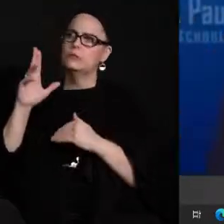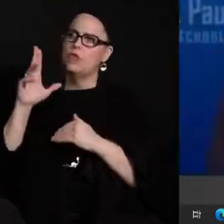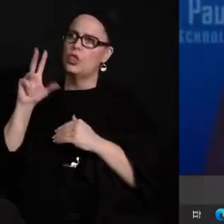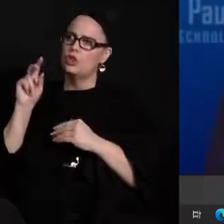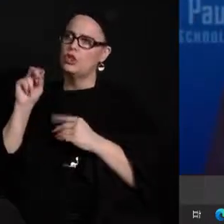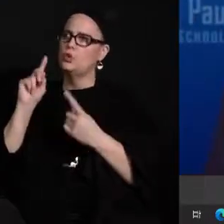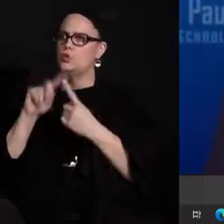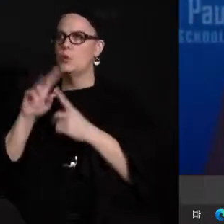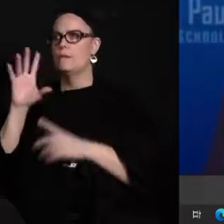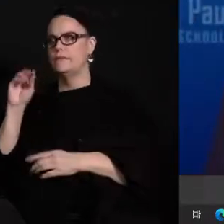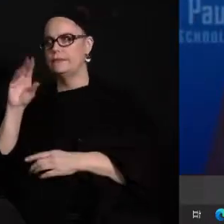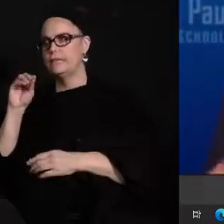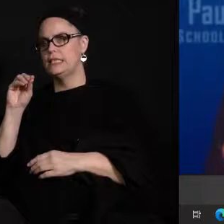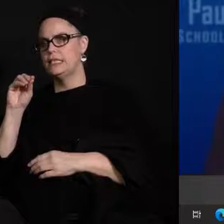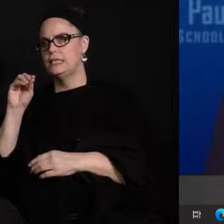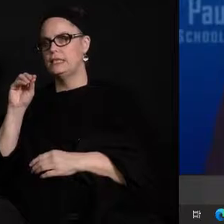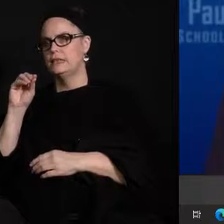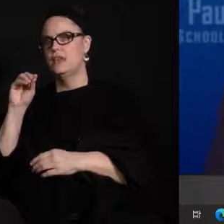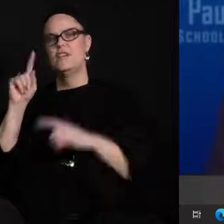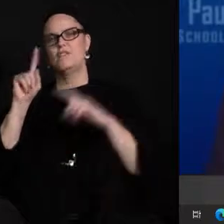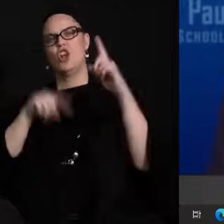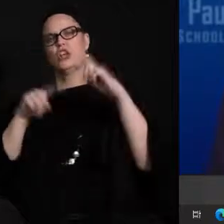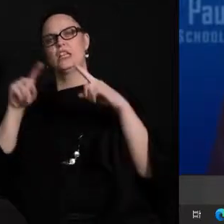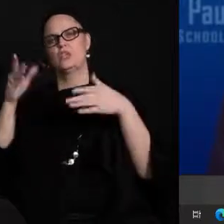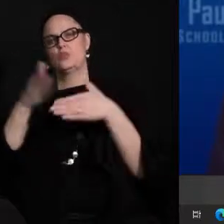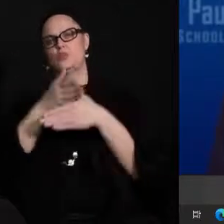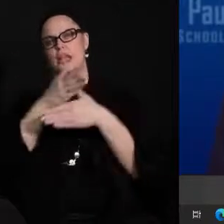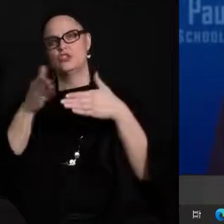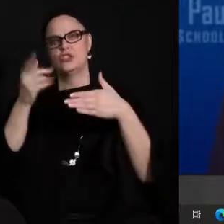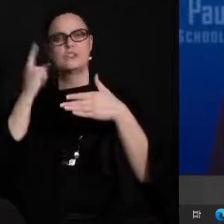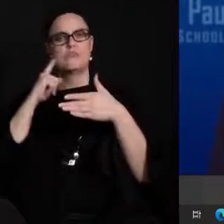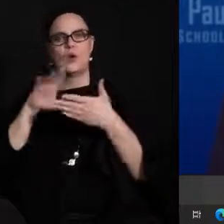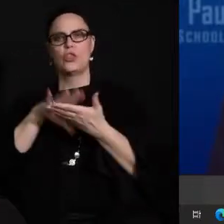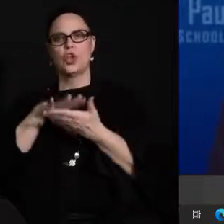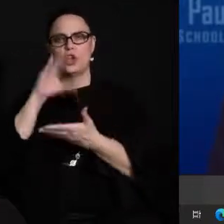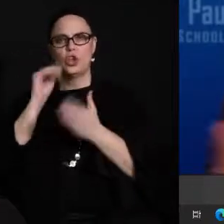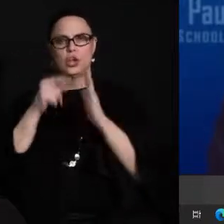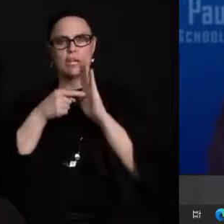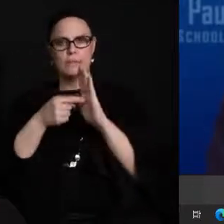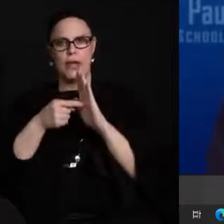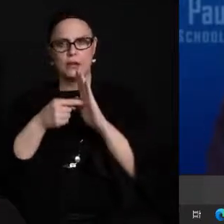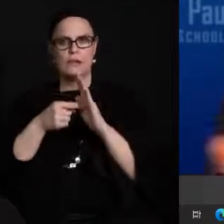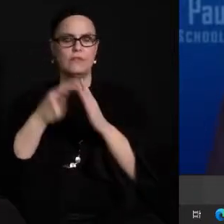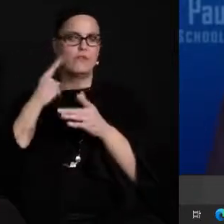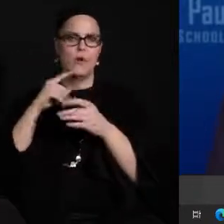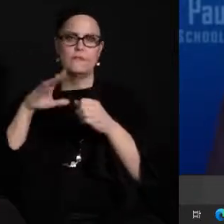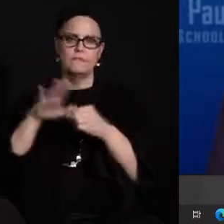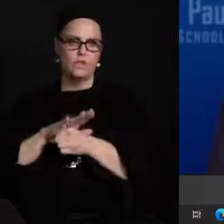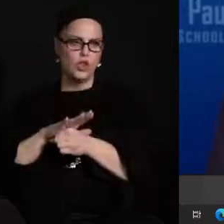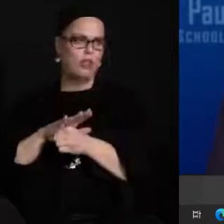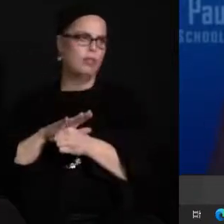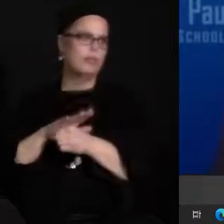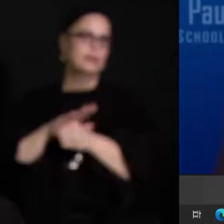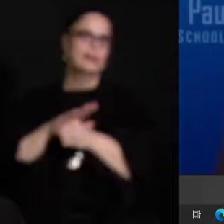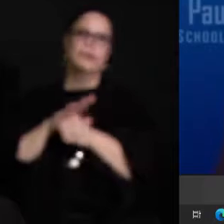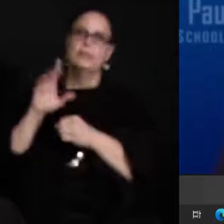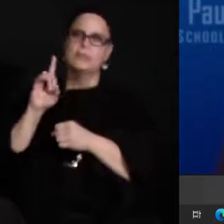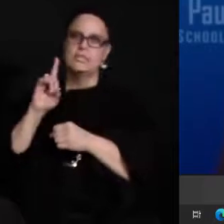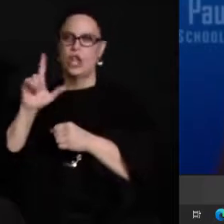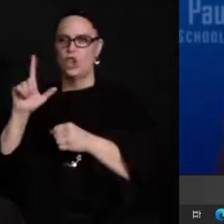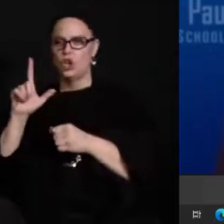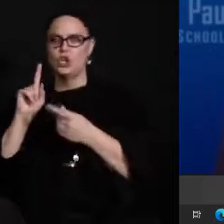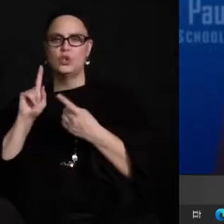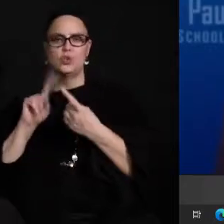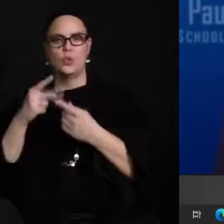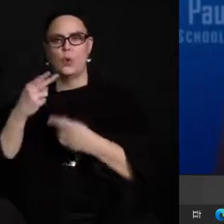and it there were various ranges in there for the learning model that it recommended from full distance to hybrid to in